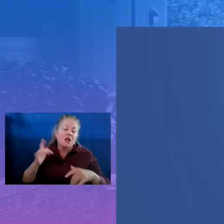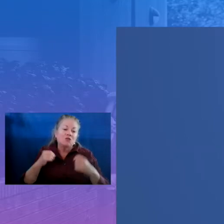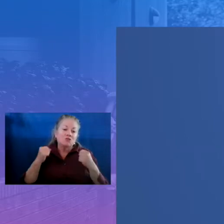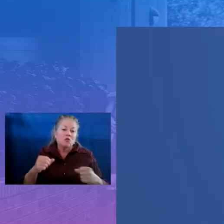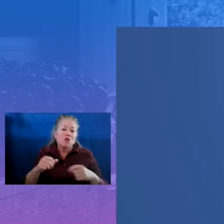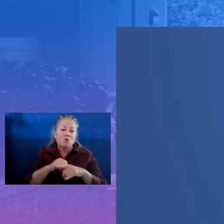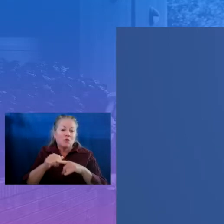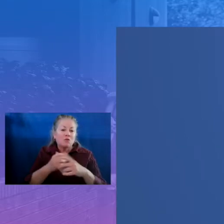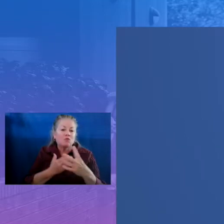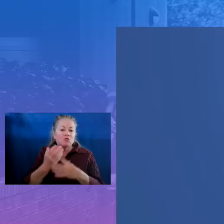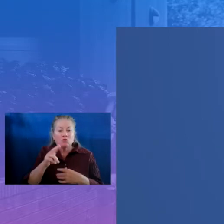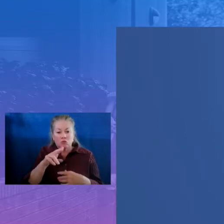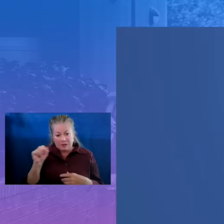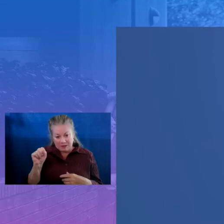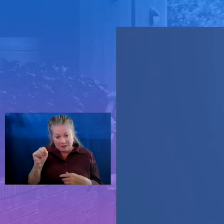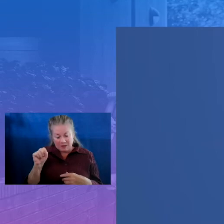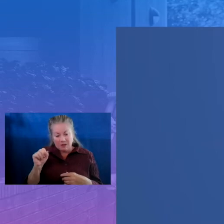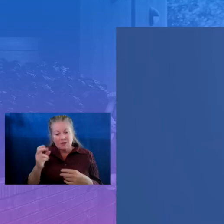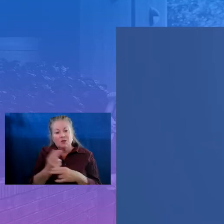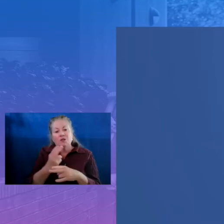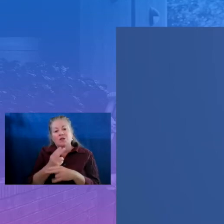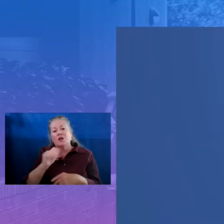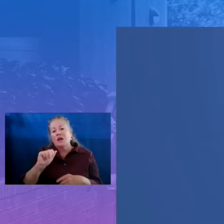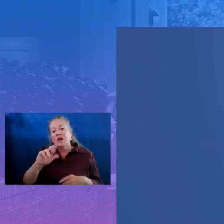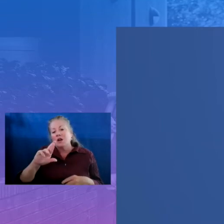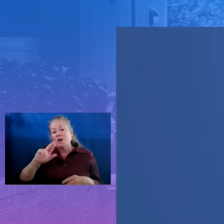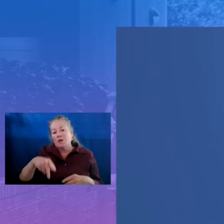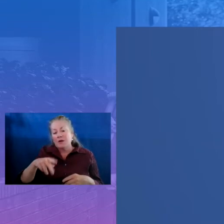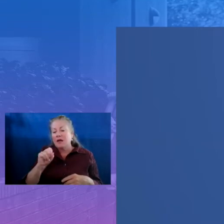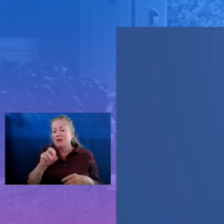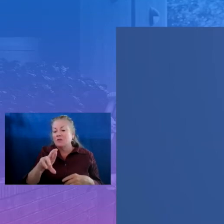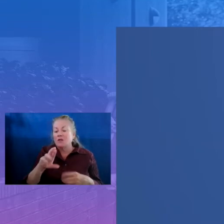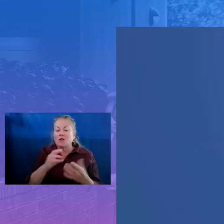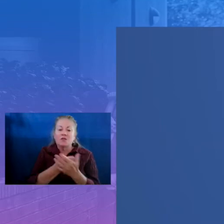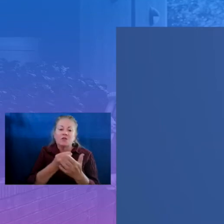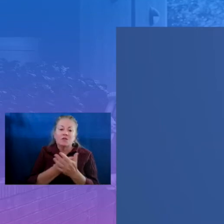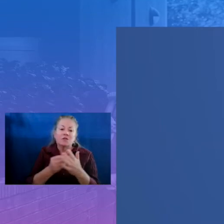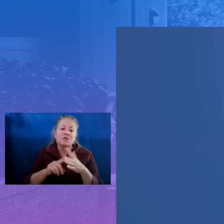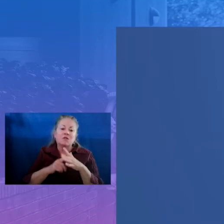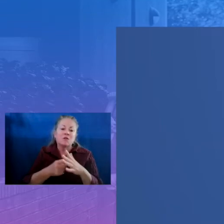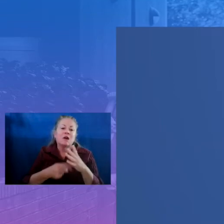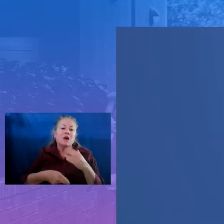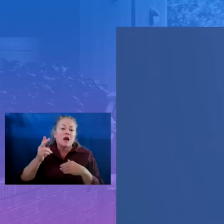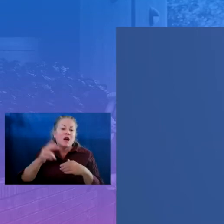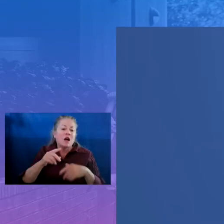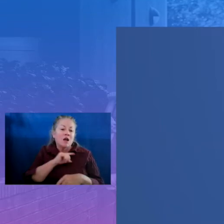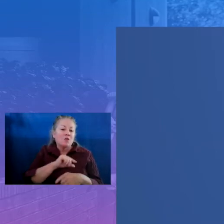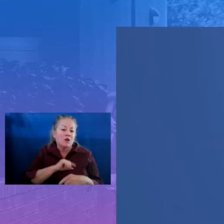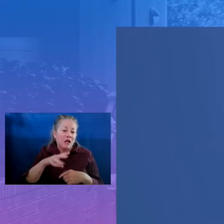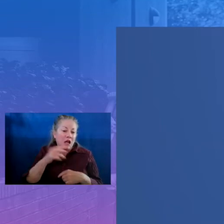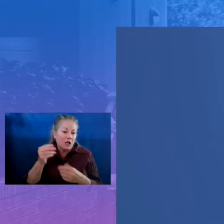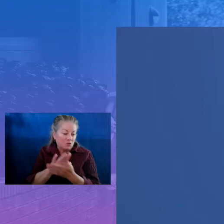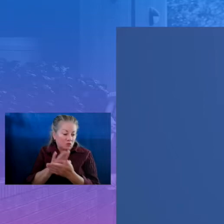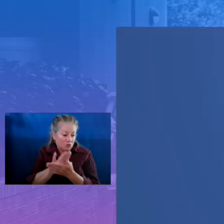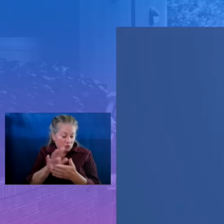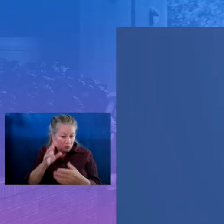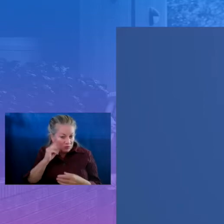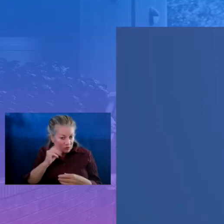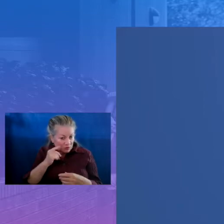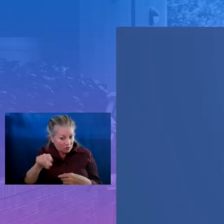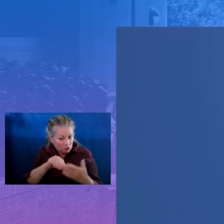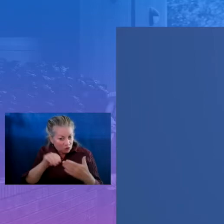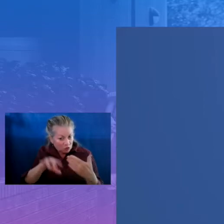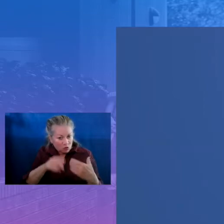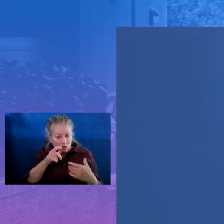across the nation to utilize ARP ESSER funds to implement high-quality out-of-school time experiences for students who have been